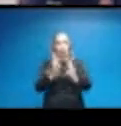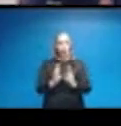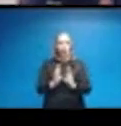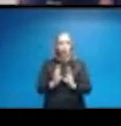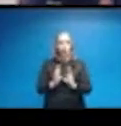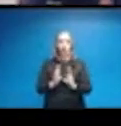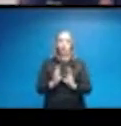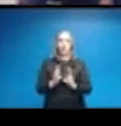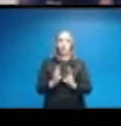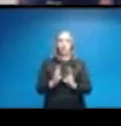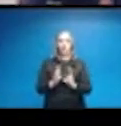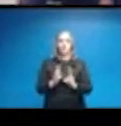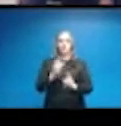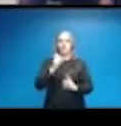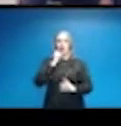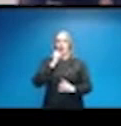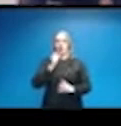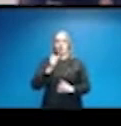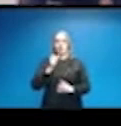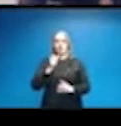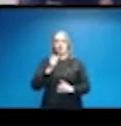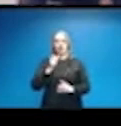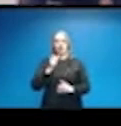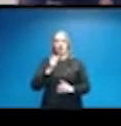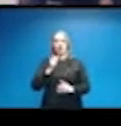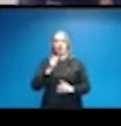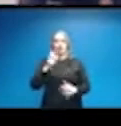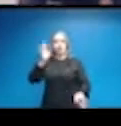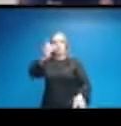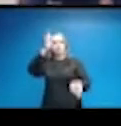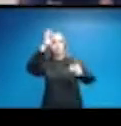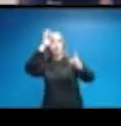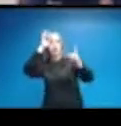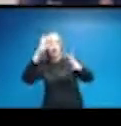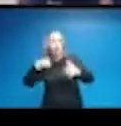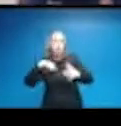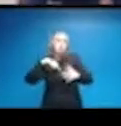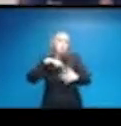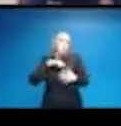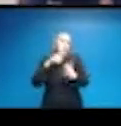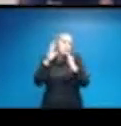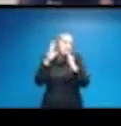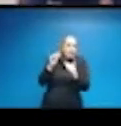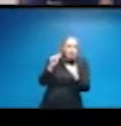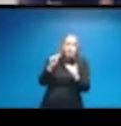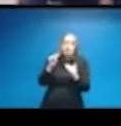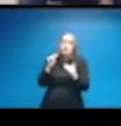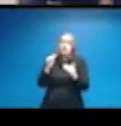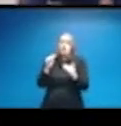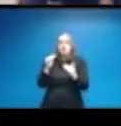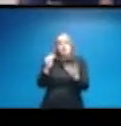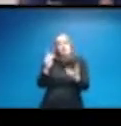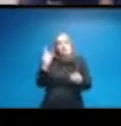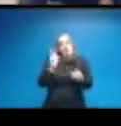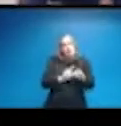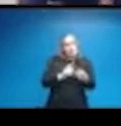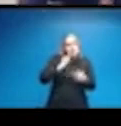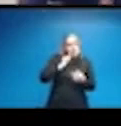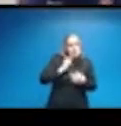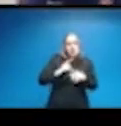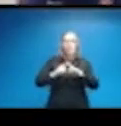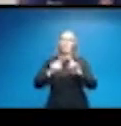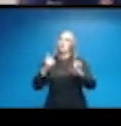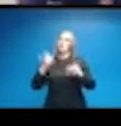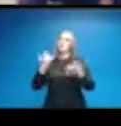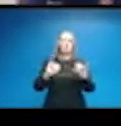has, you know, not turned as bad as, you know, as maybe the forecast had predicted, although we continue to,